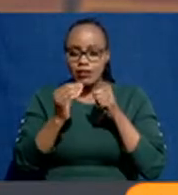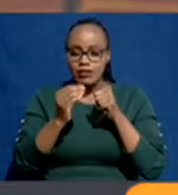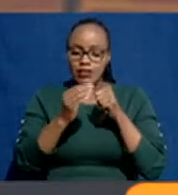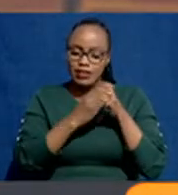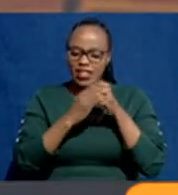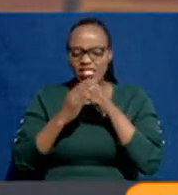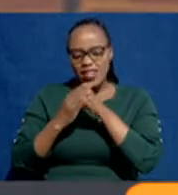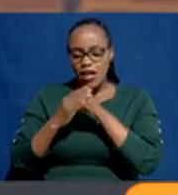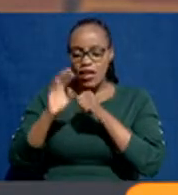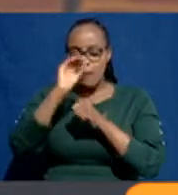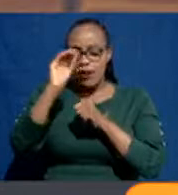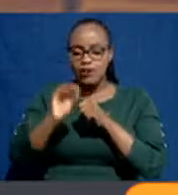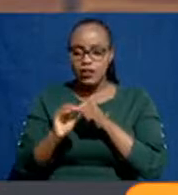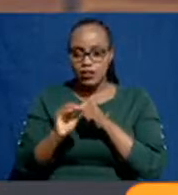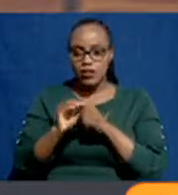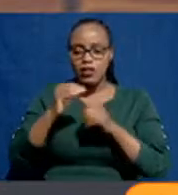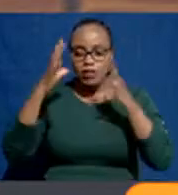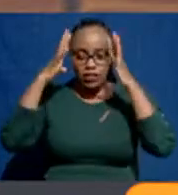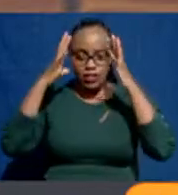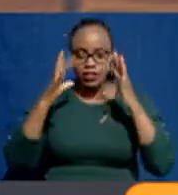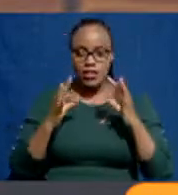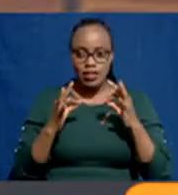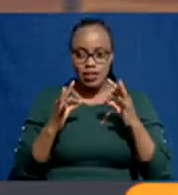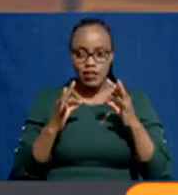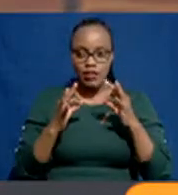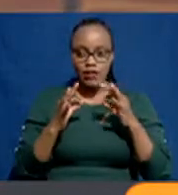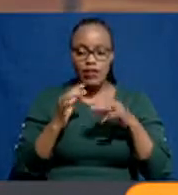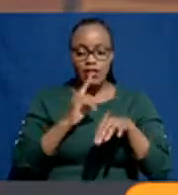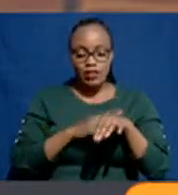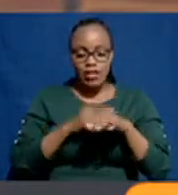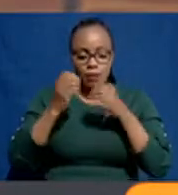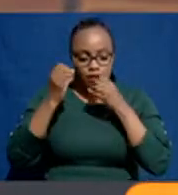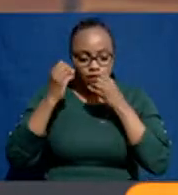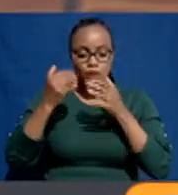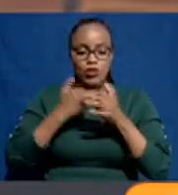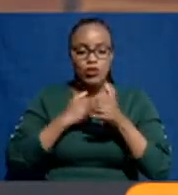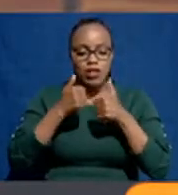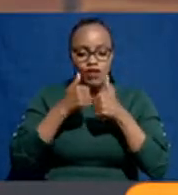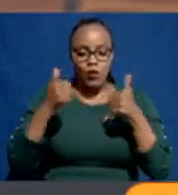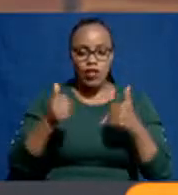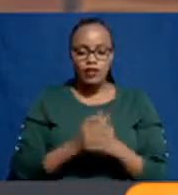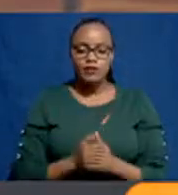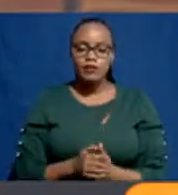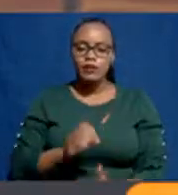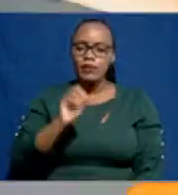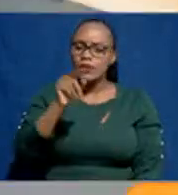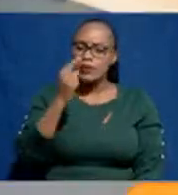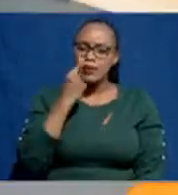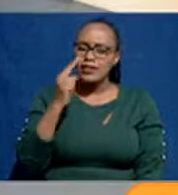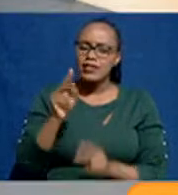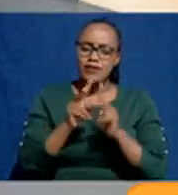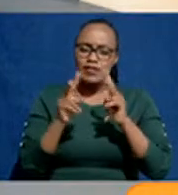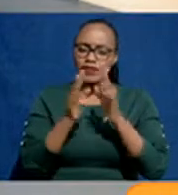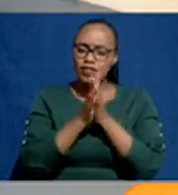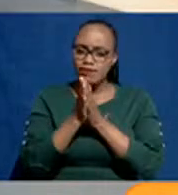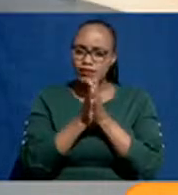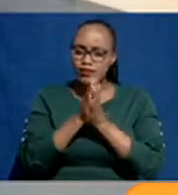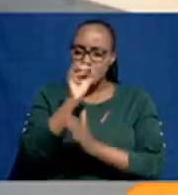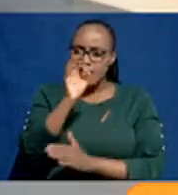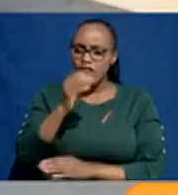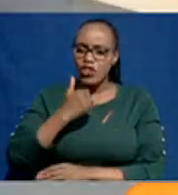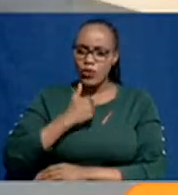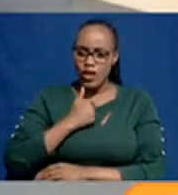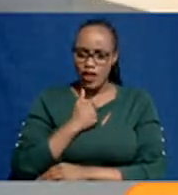% made their decisions when they are well informed. Okay. I find that interesting because if you're actually